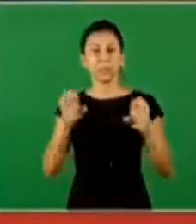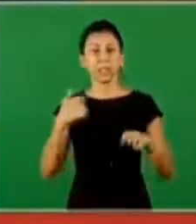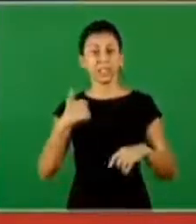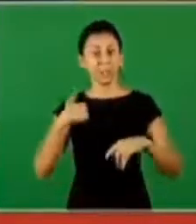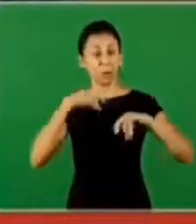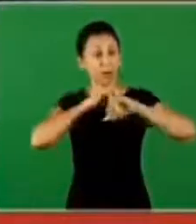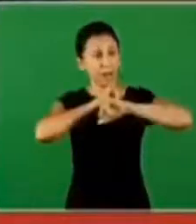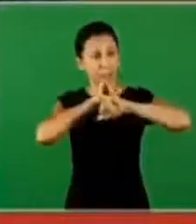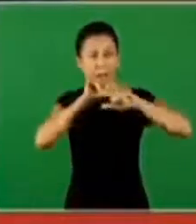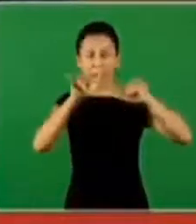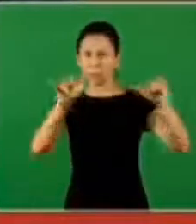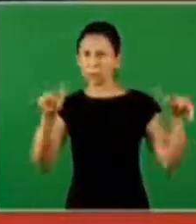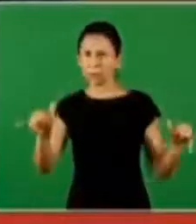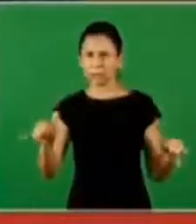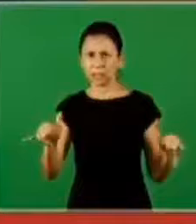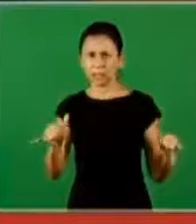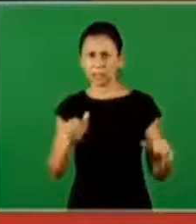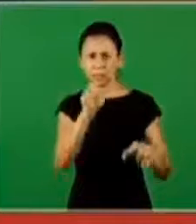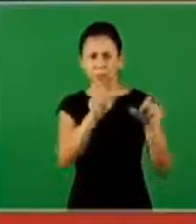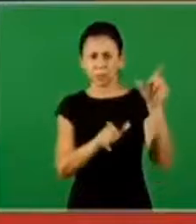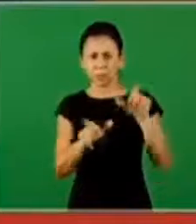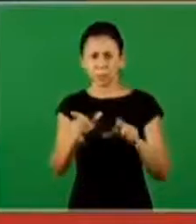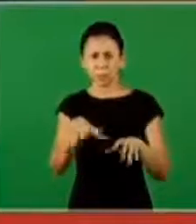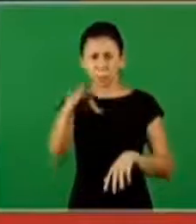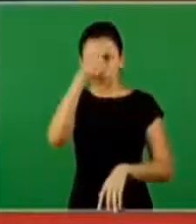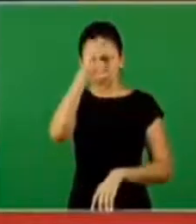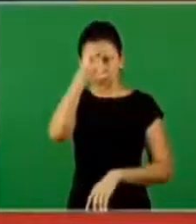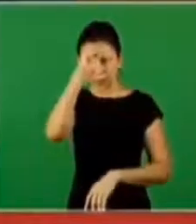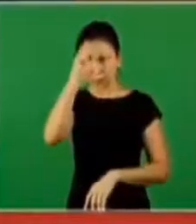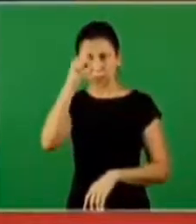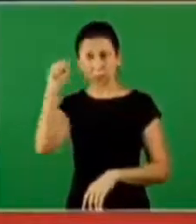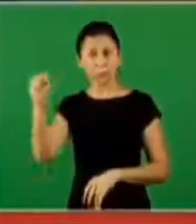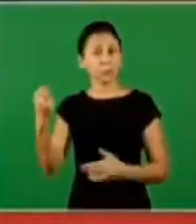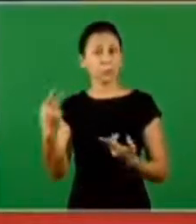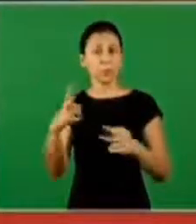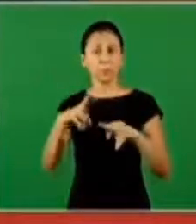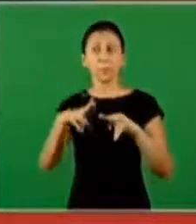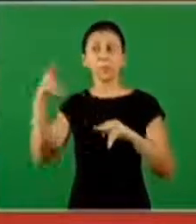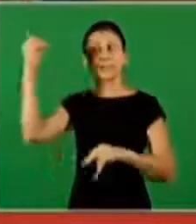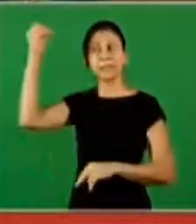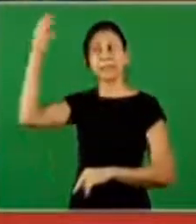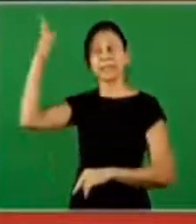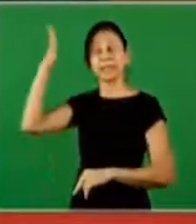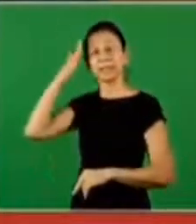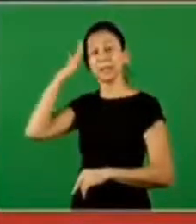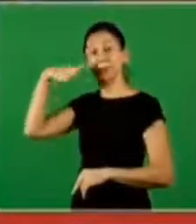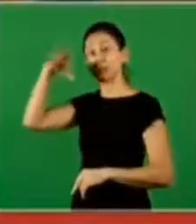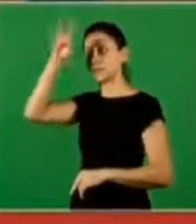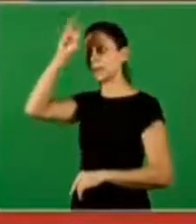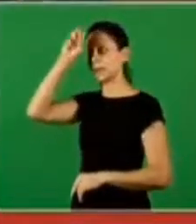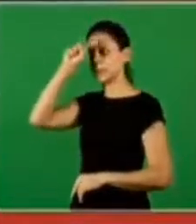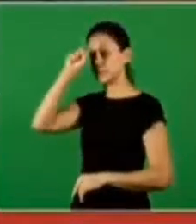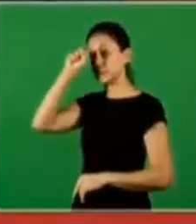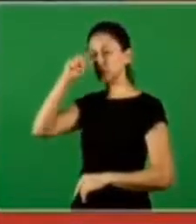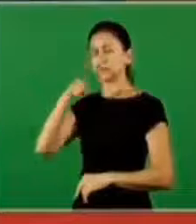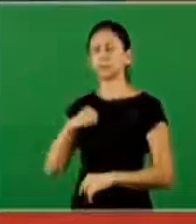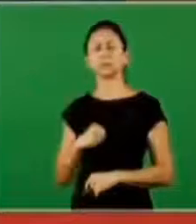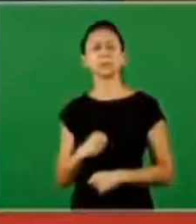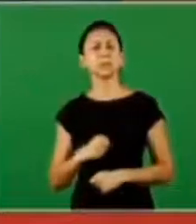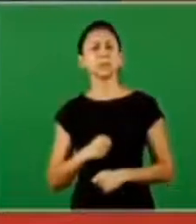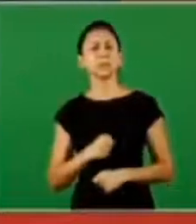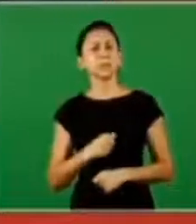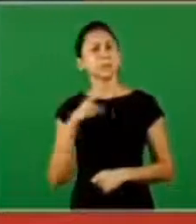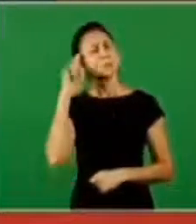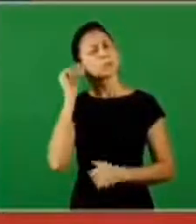the gospel that I proclaimed I didn't learn from man but was by revelation so here revelation that's what happened to us